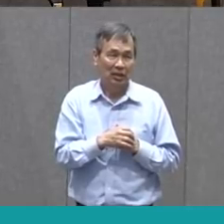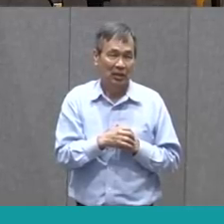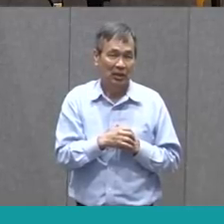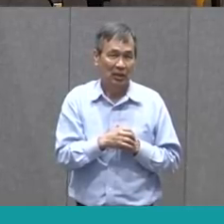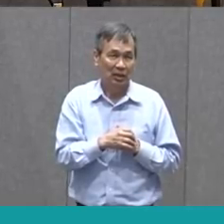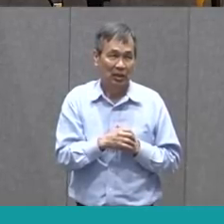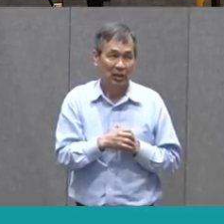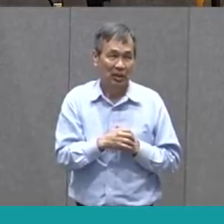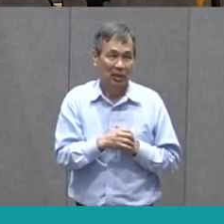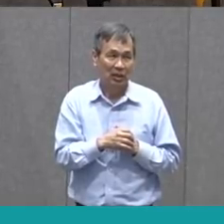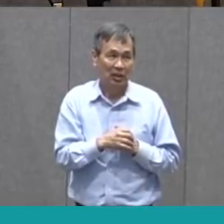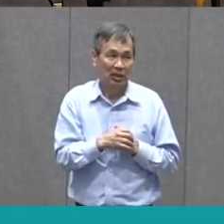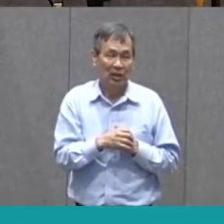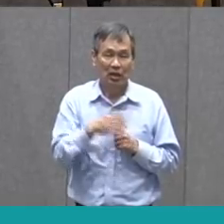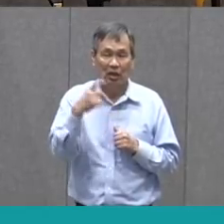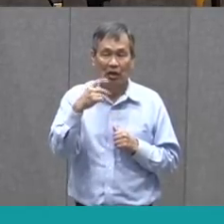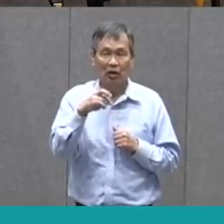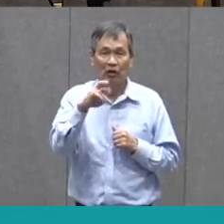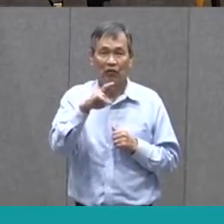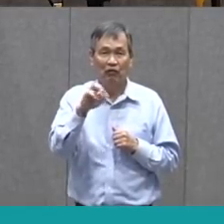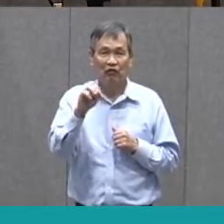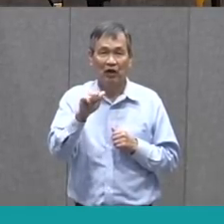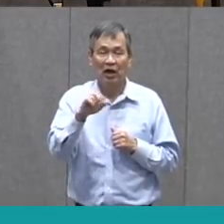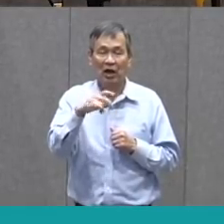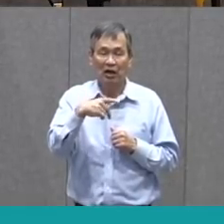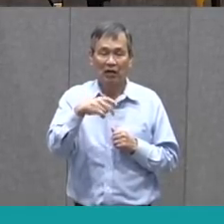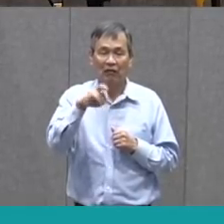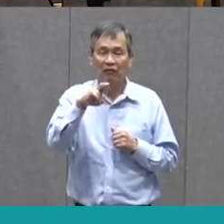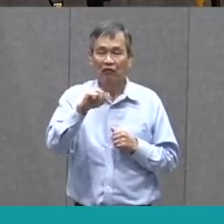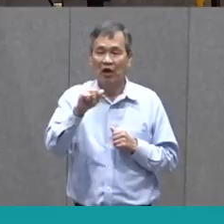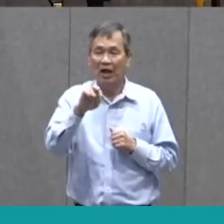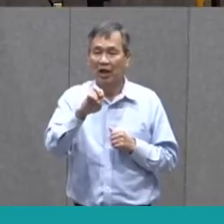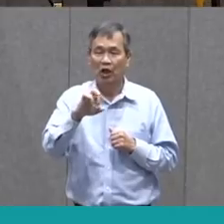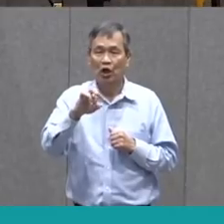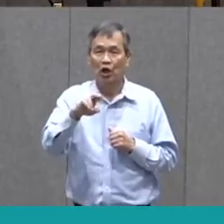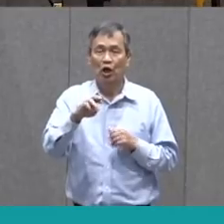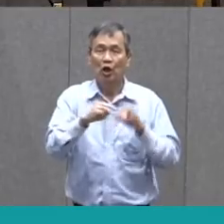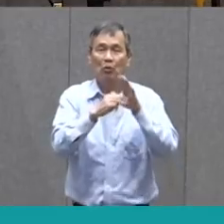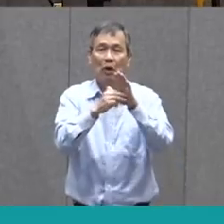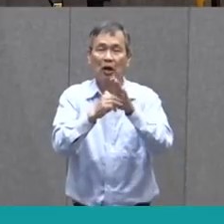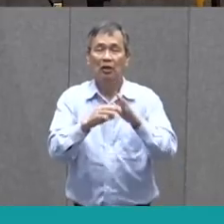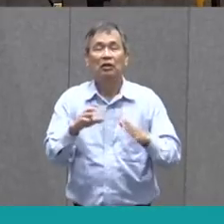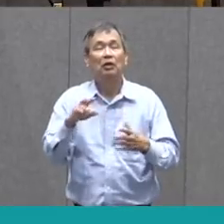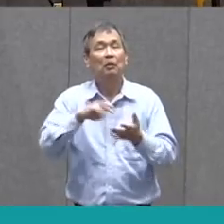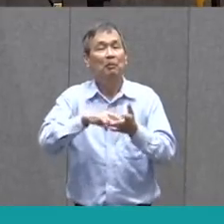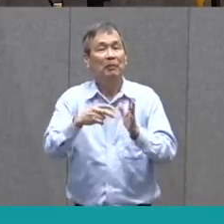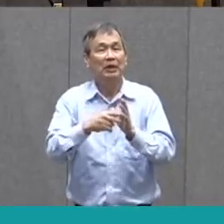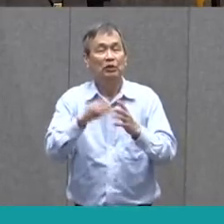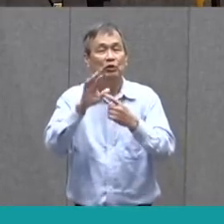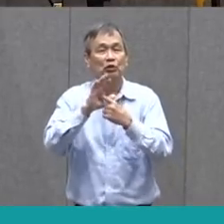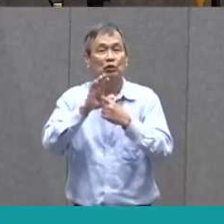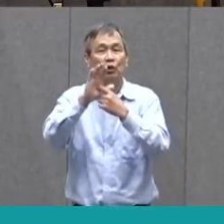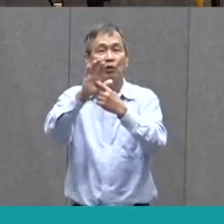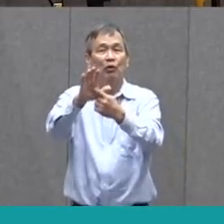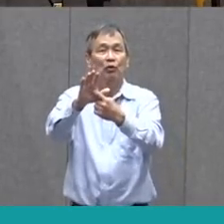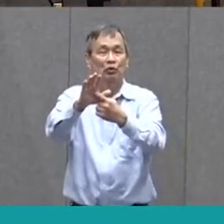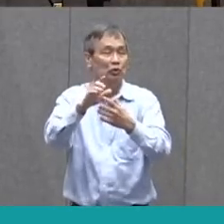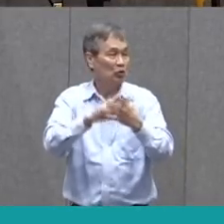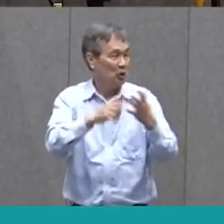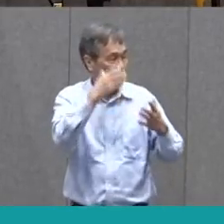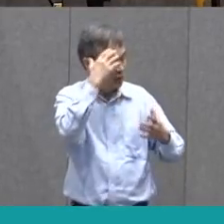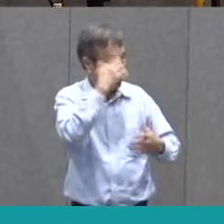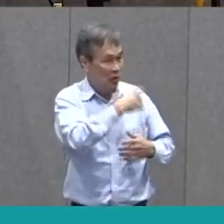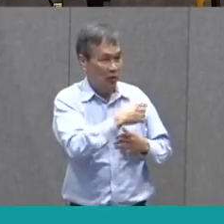We call this a frayer model. Remember, a frayer model is a visual representation to show what we know. Now,